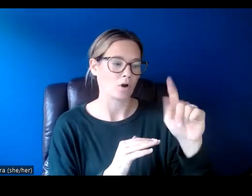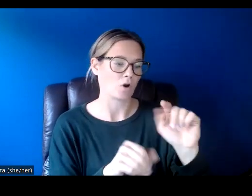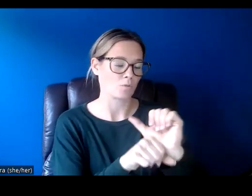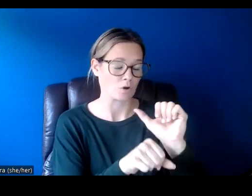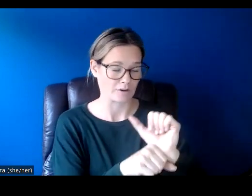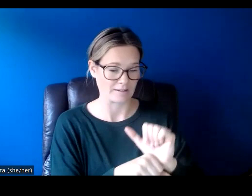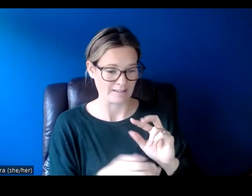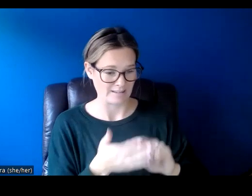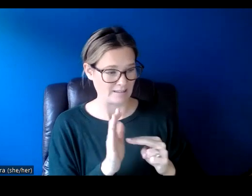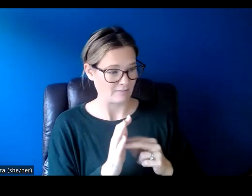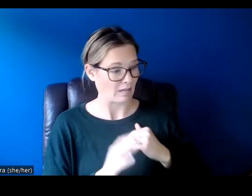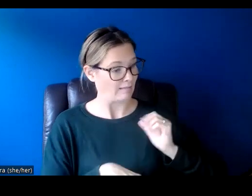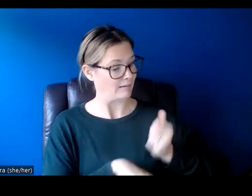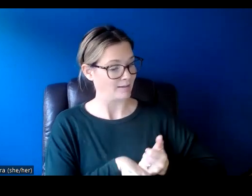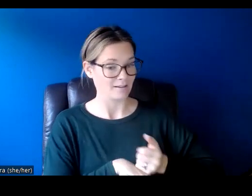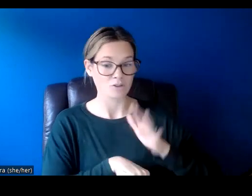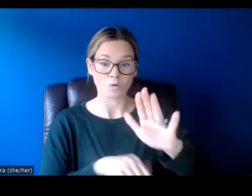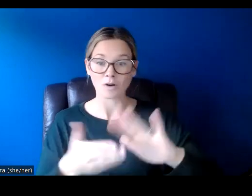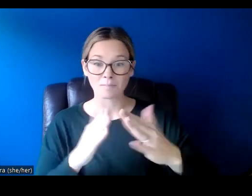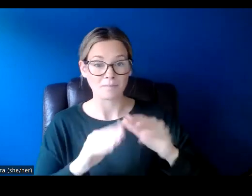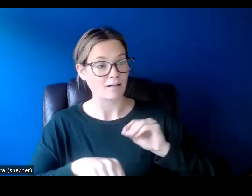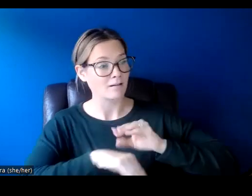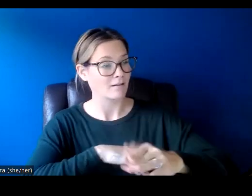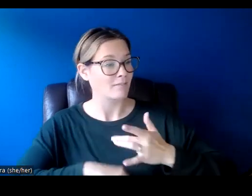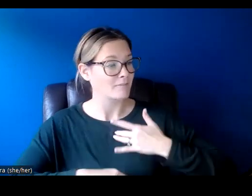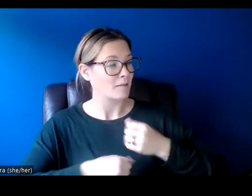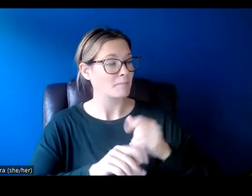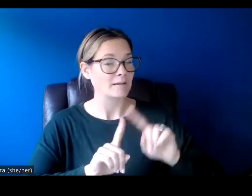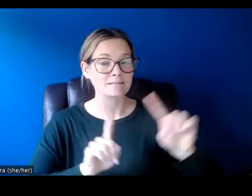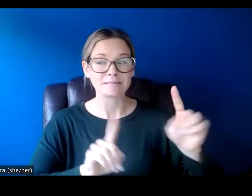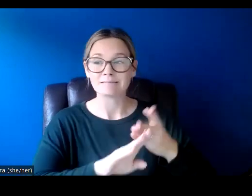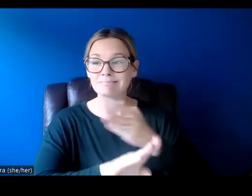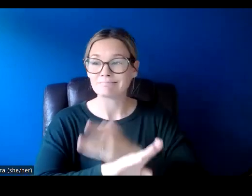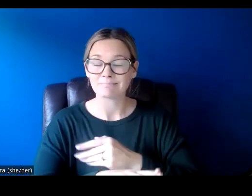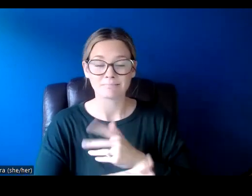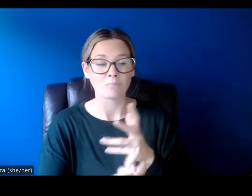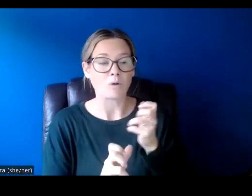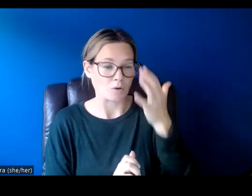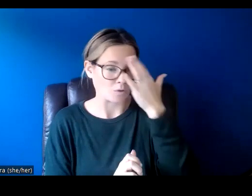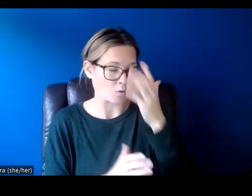it will make a difference in your community? What's the outcome you're hoping for? These are all things that we really want to know.